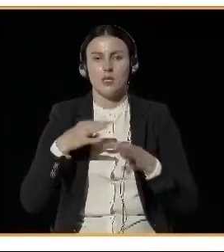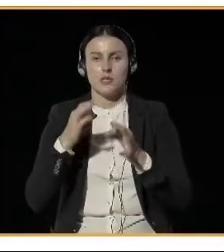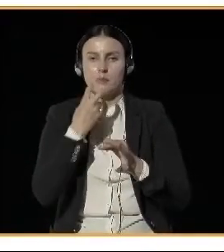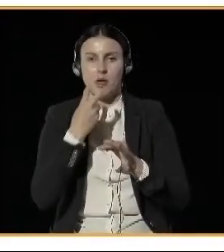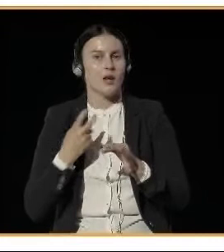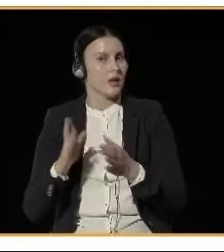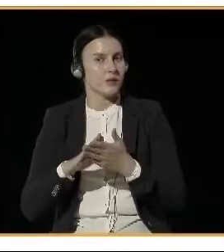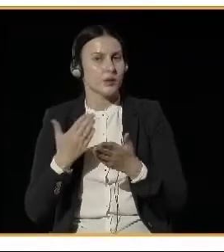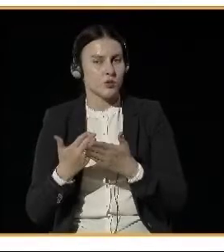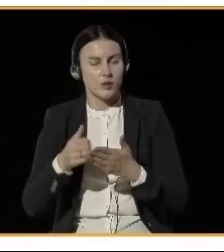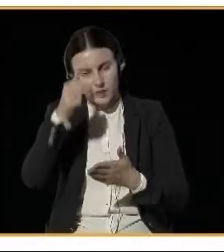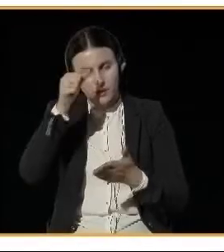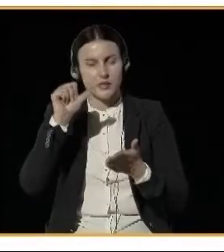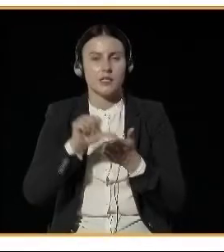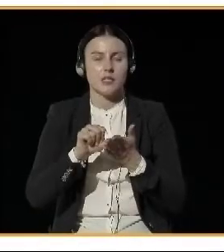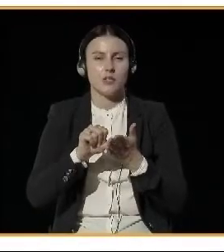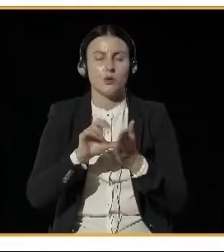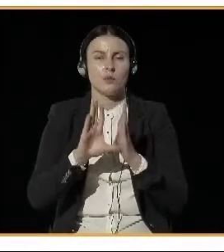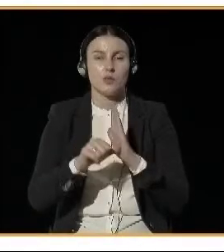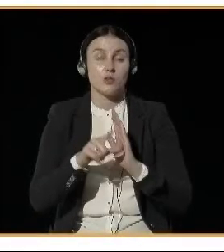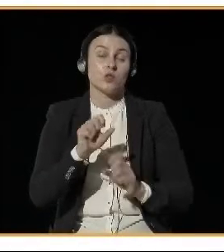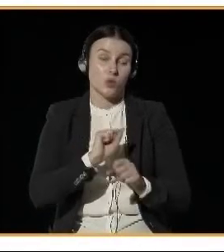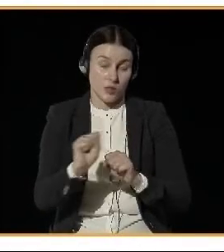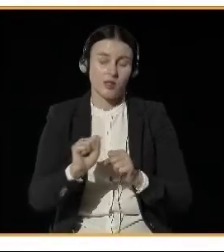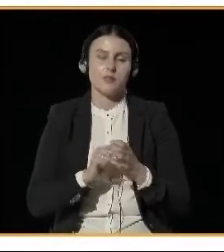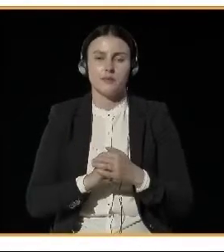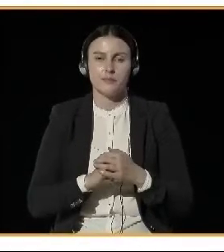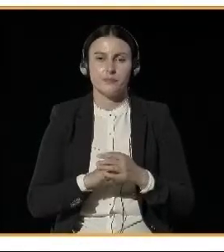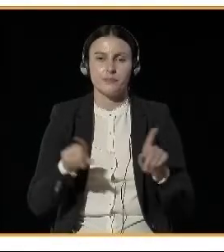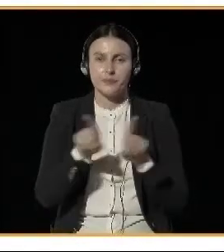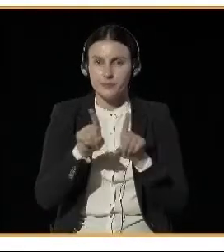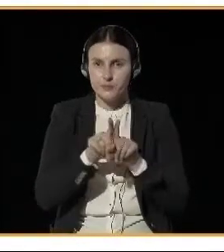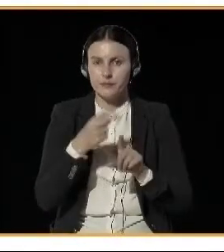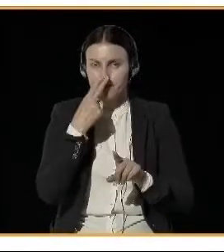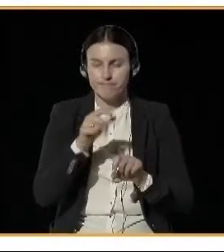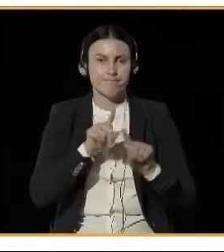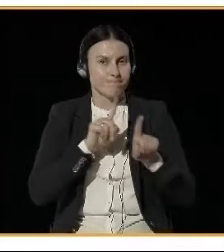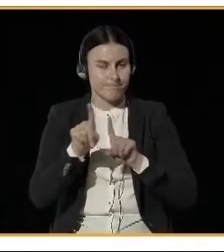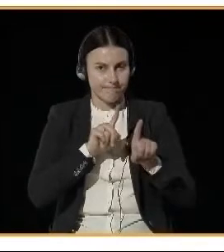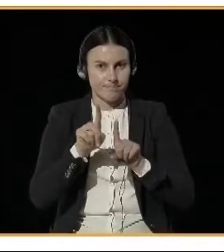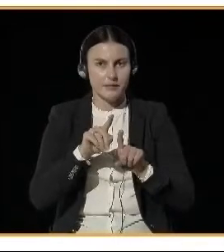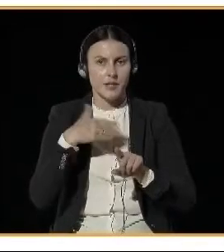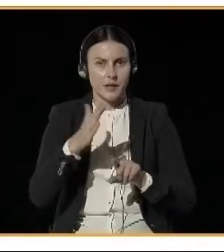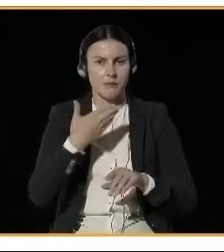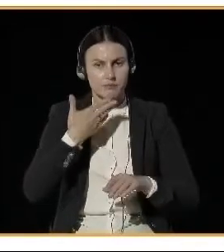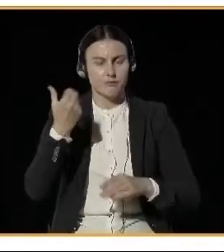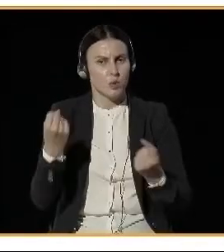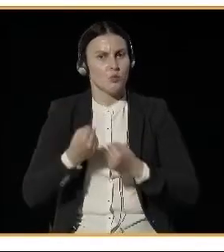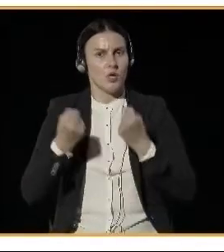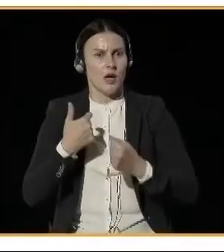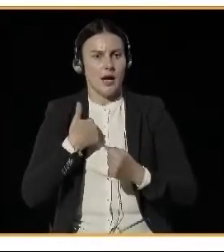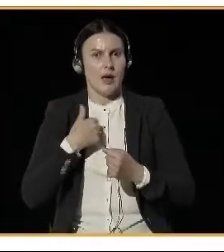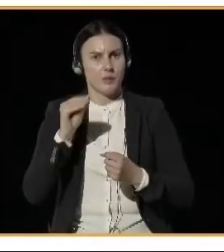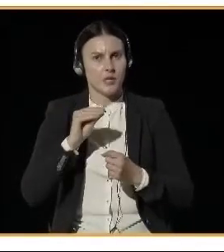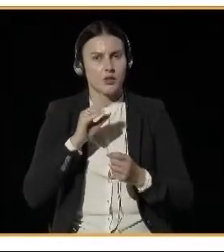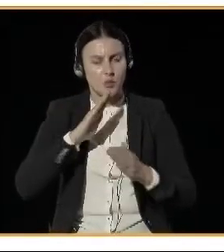also an incentive to speed up the introduction of zero emission vehicles. In addition, you have to pay extra